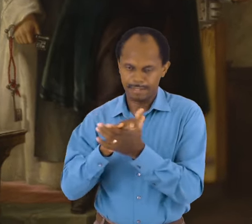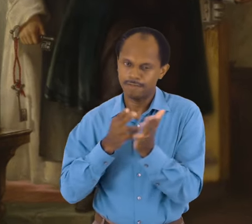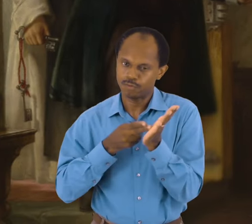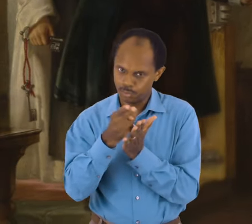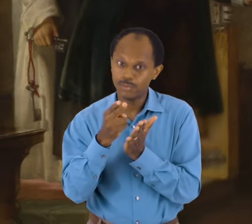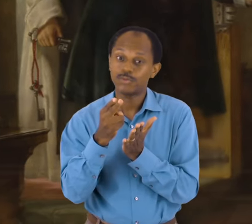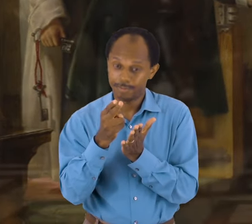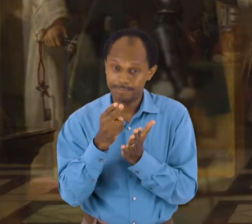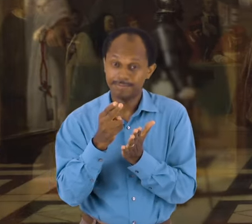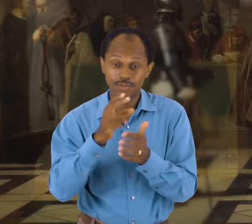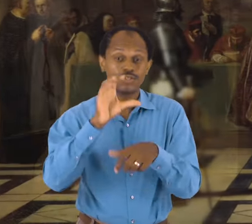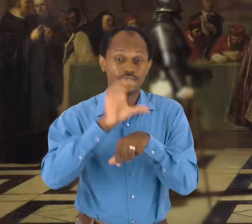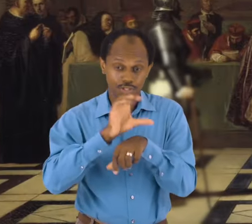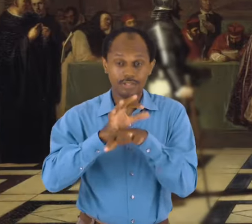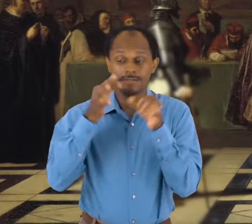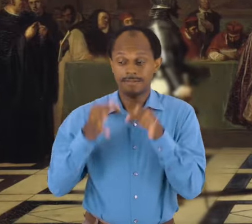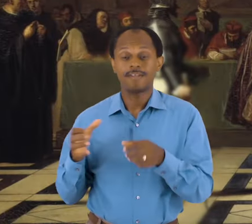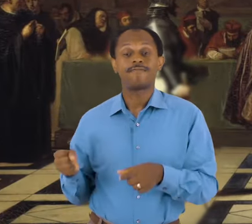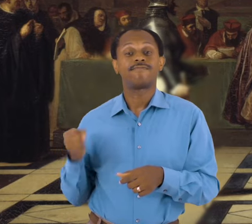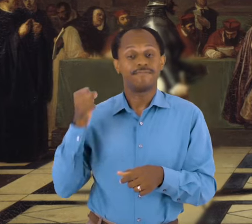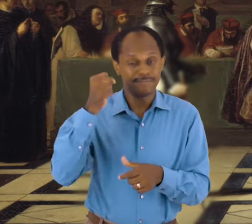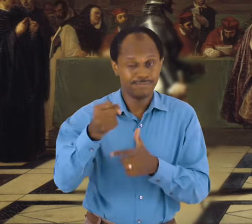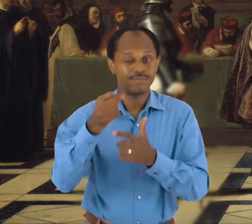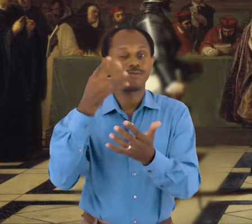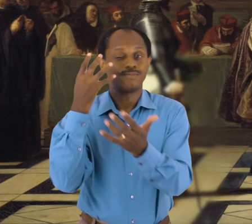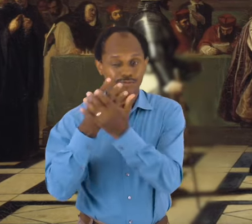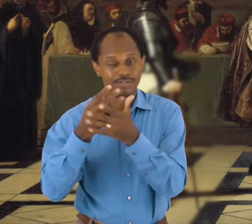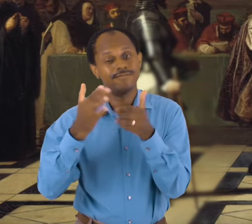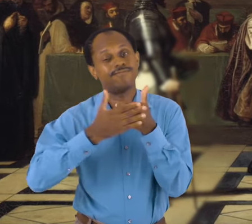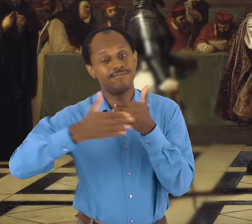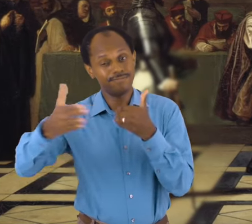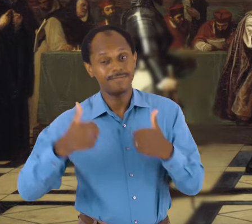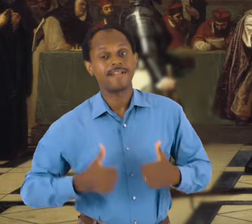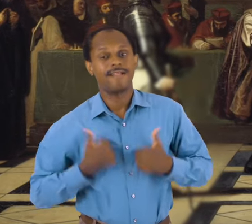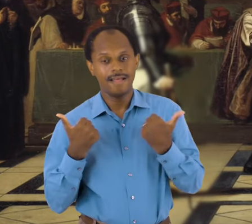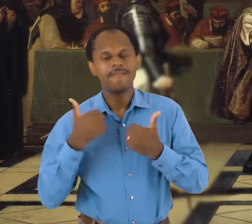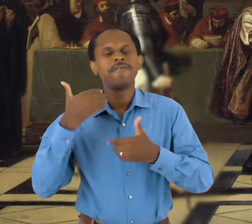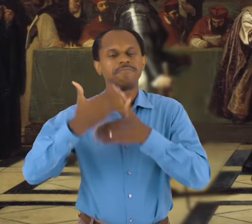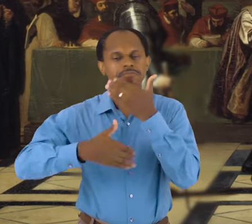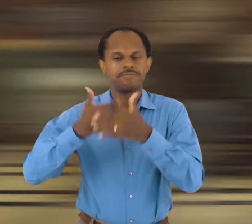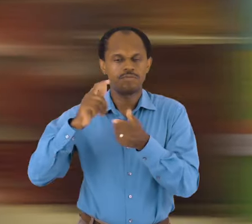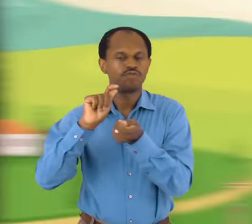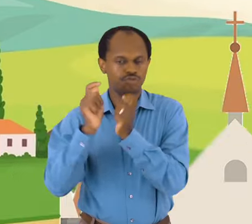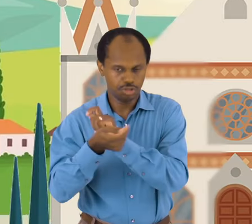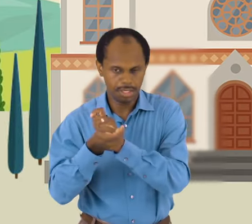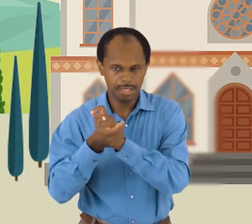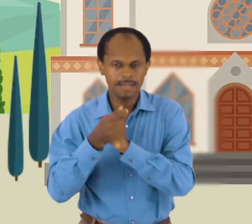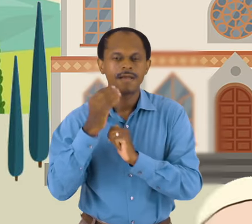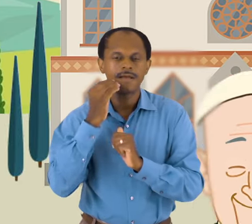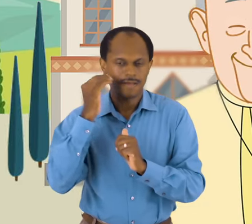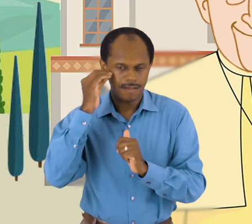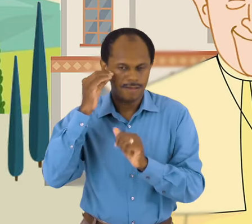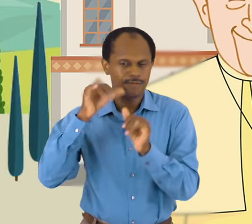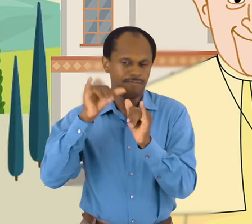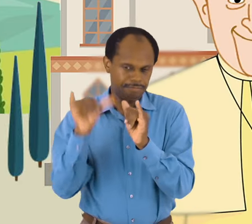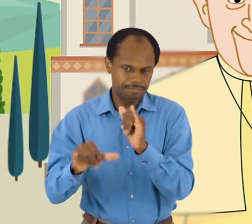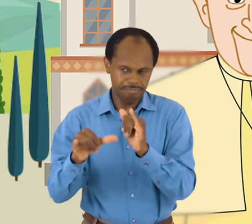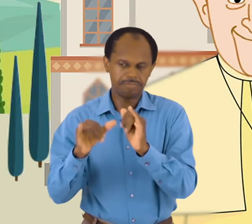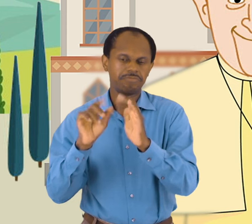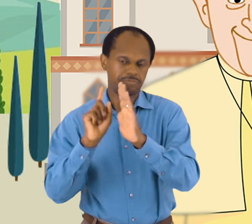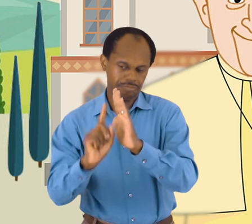sentenced to life in prison, which was soon changed to house arrest. Here is an interesting fact.